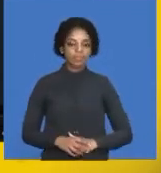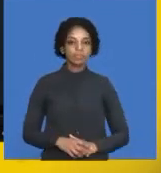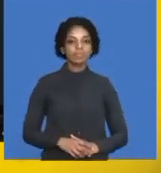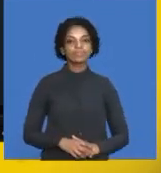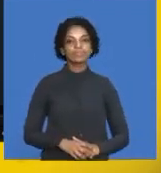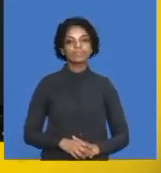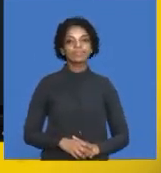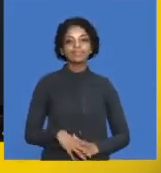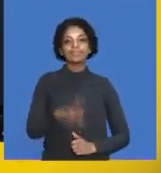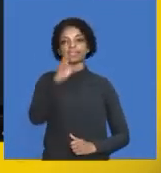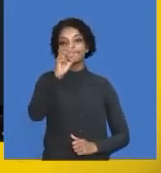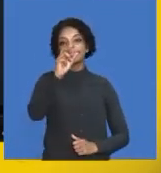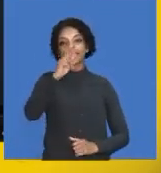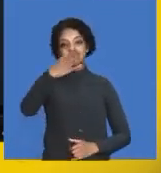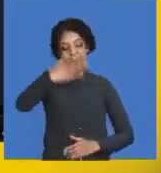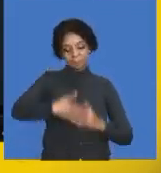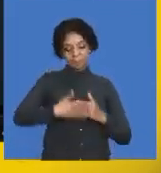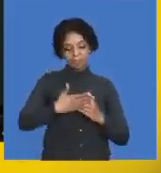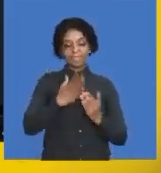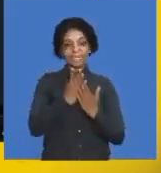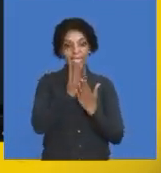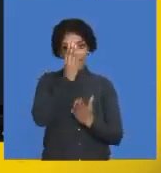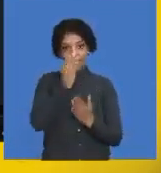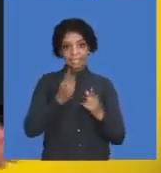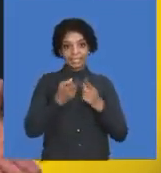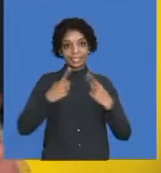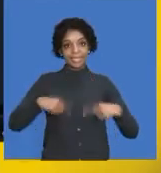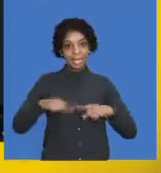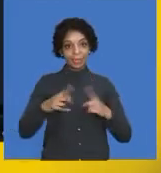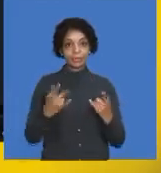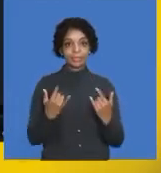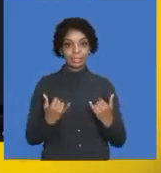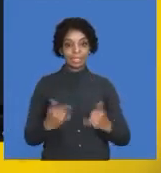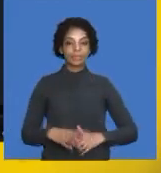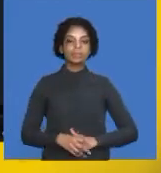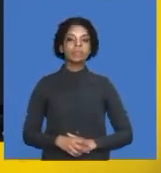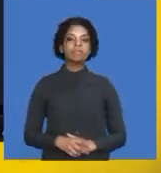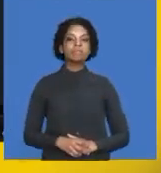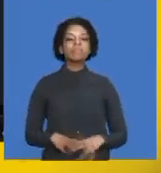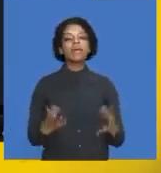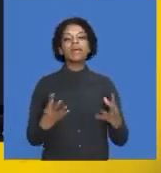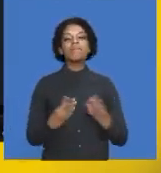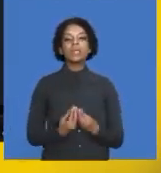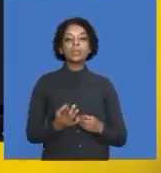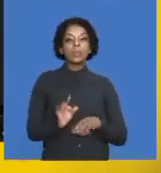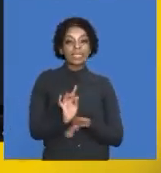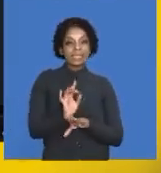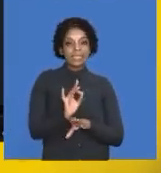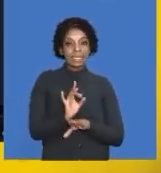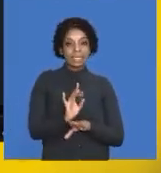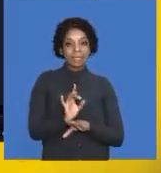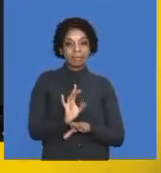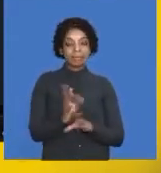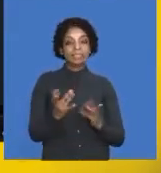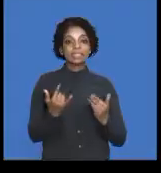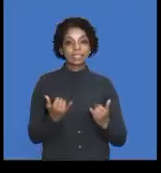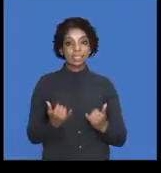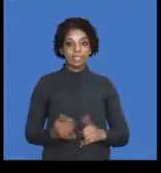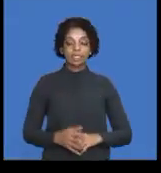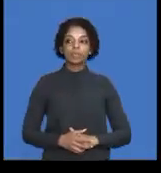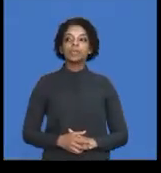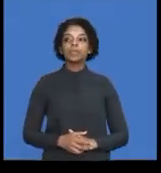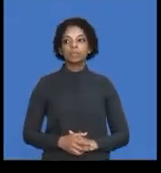Okay, guys, that's the end of our lesson. A few tips for your exams. What do we have to do?